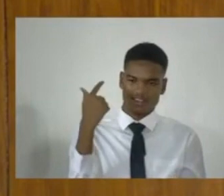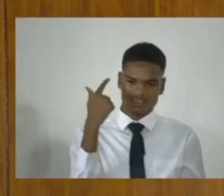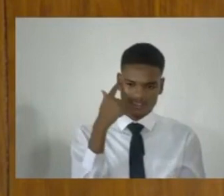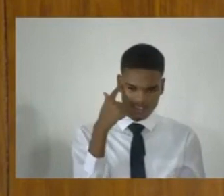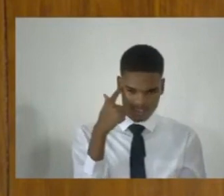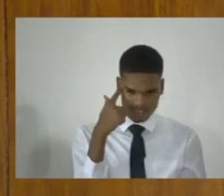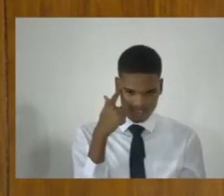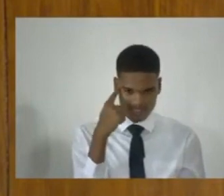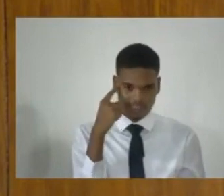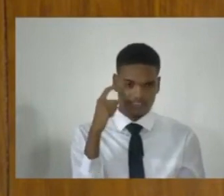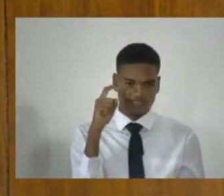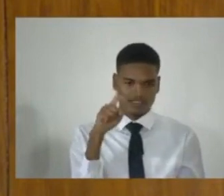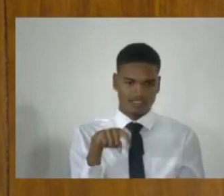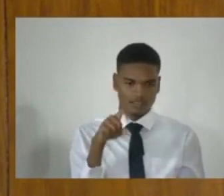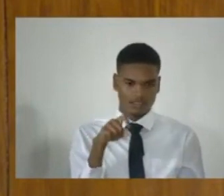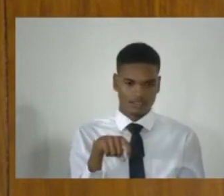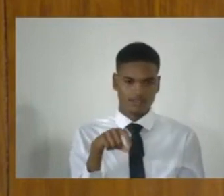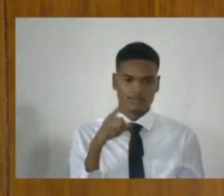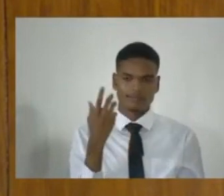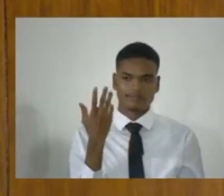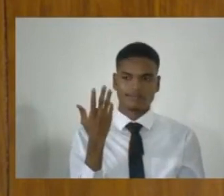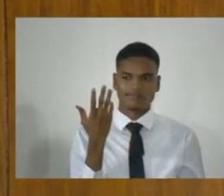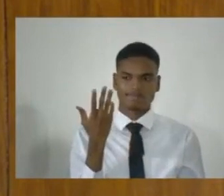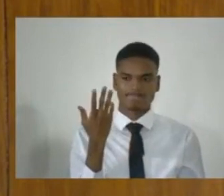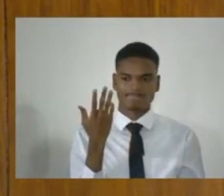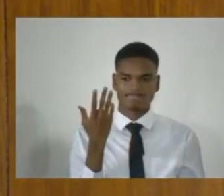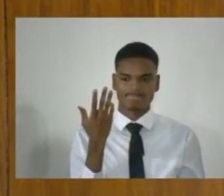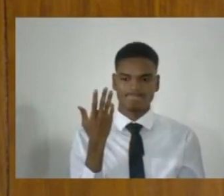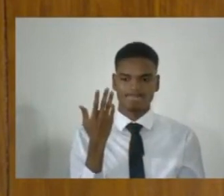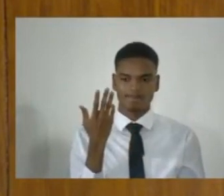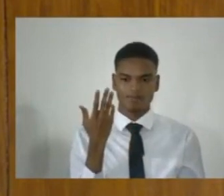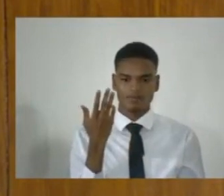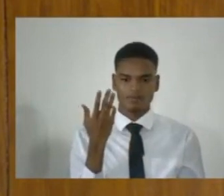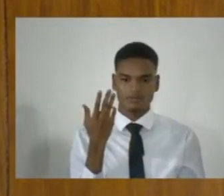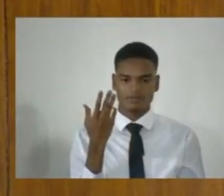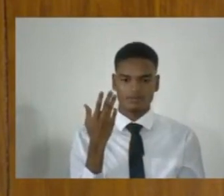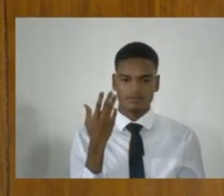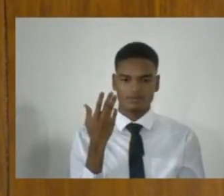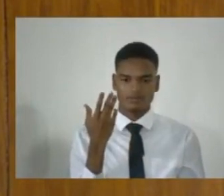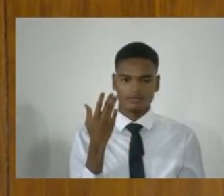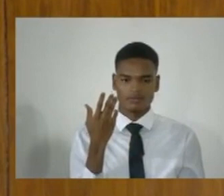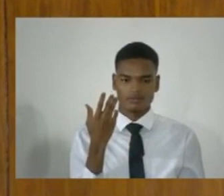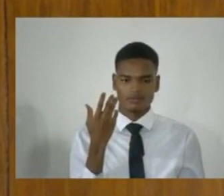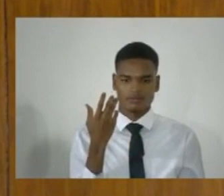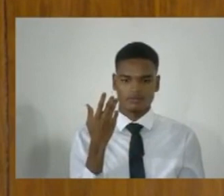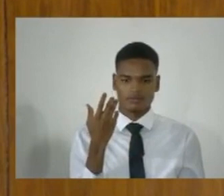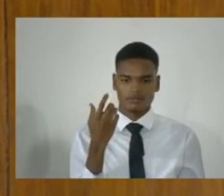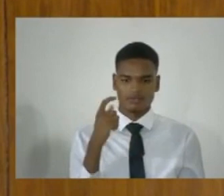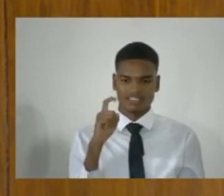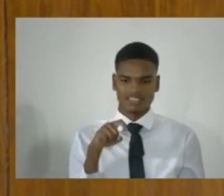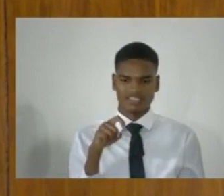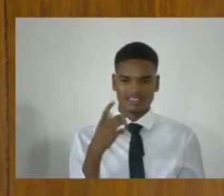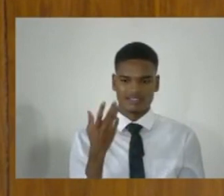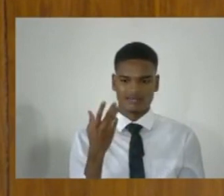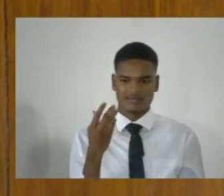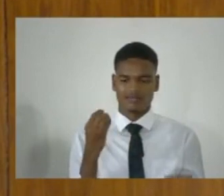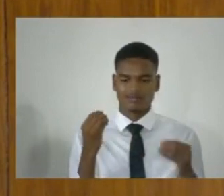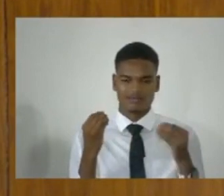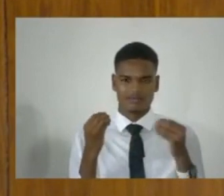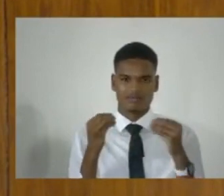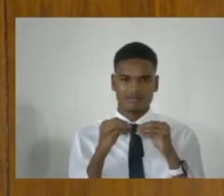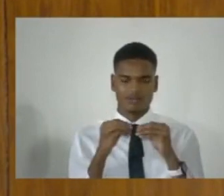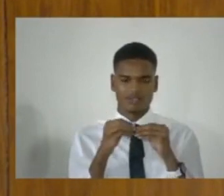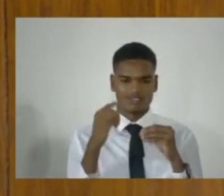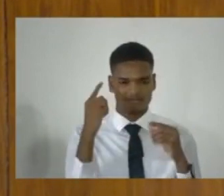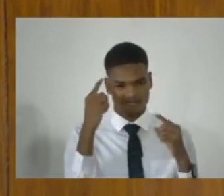cross a very serious bar of being objectionable. And to my mind,